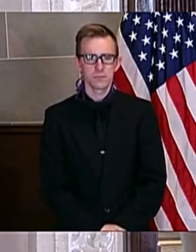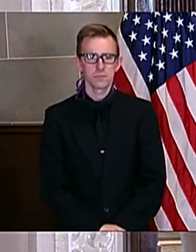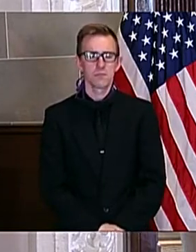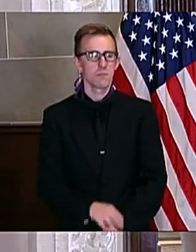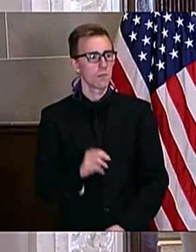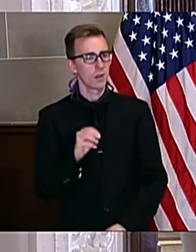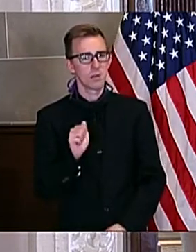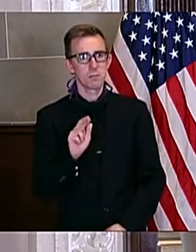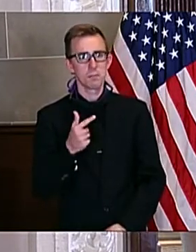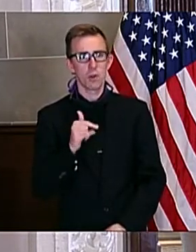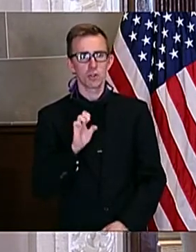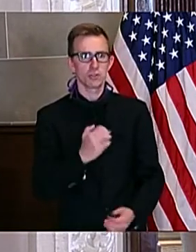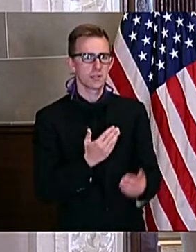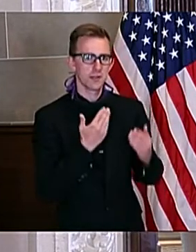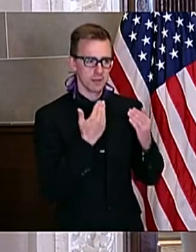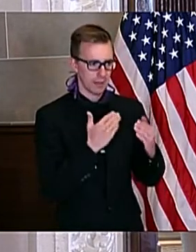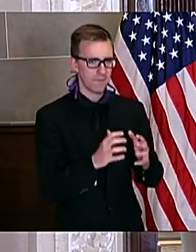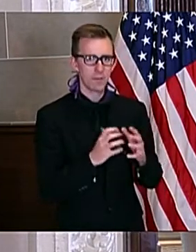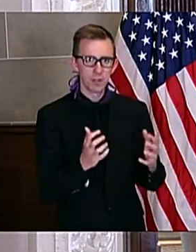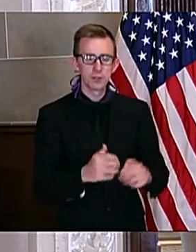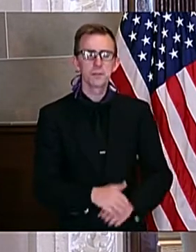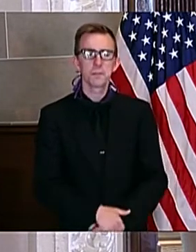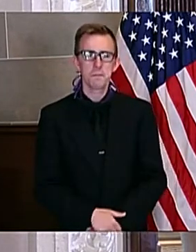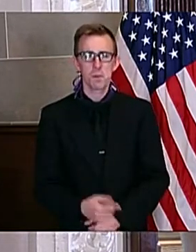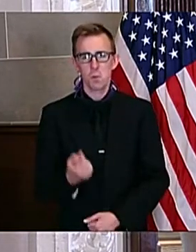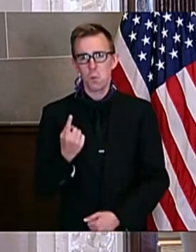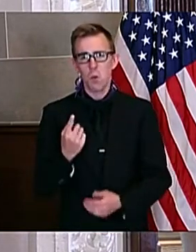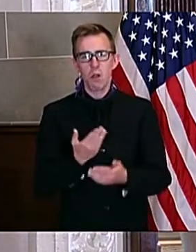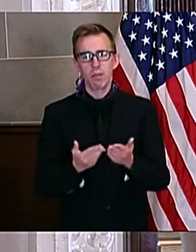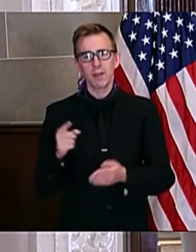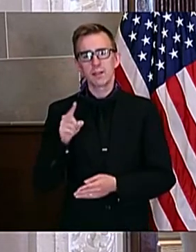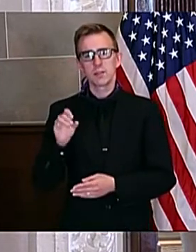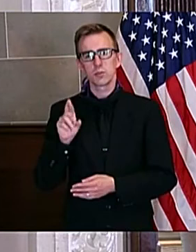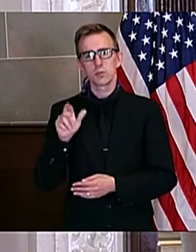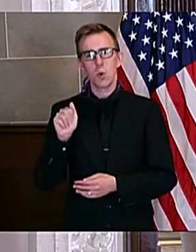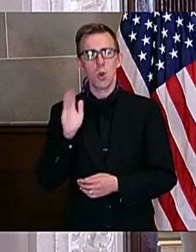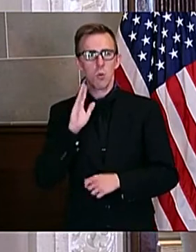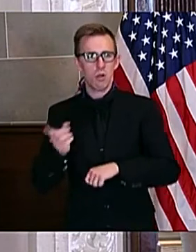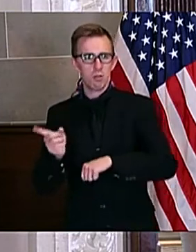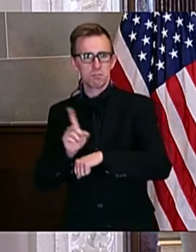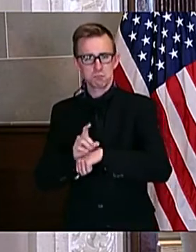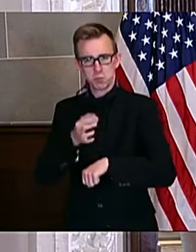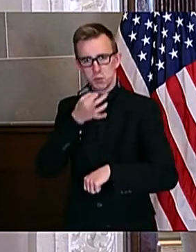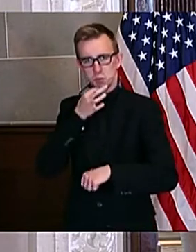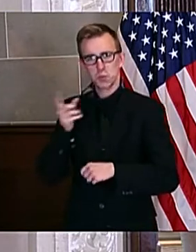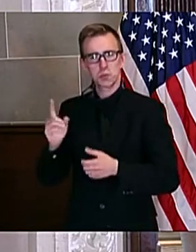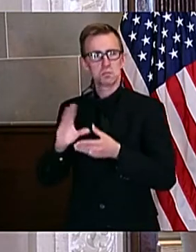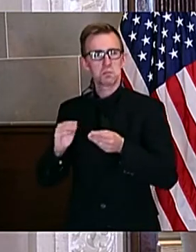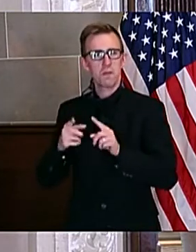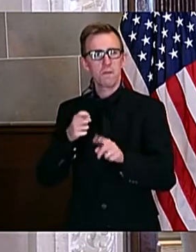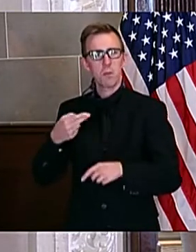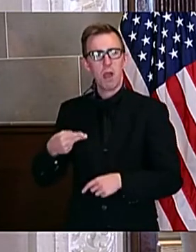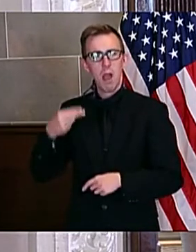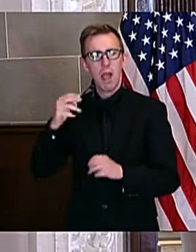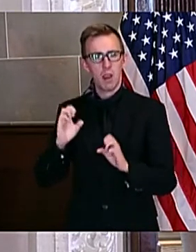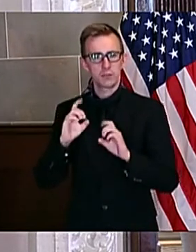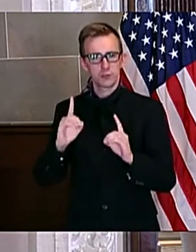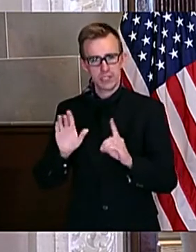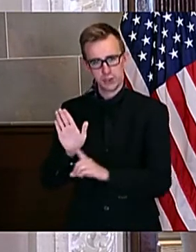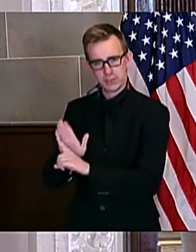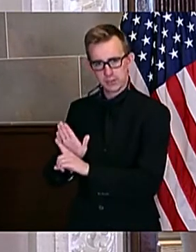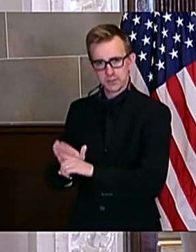Margie, thank you very much. One of the things that Zora is going to be up here in just a second to talk from the higher education side of it.